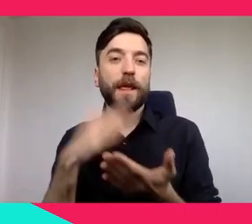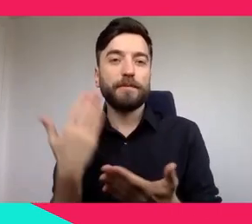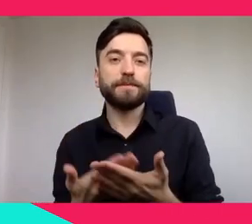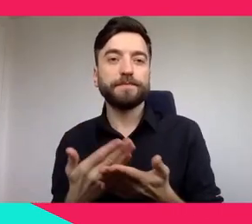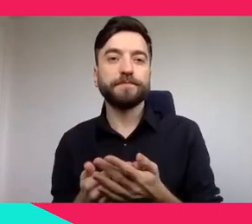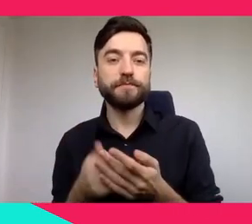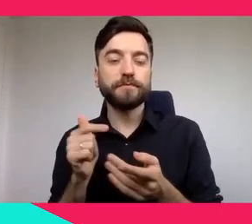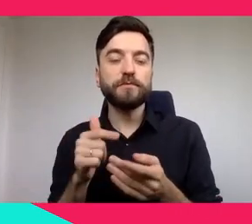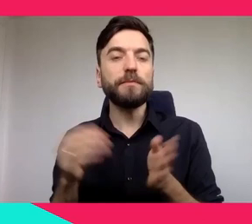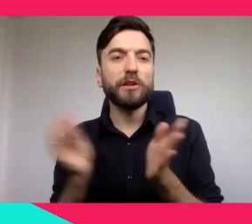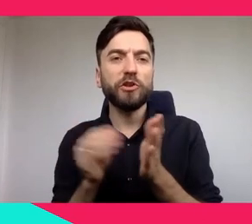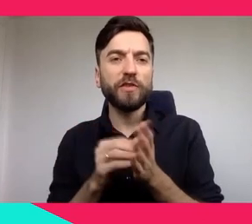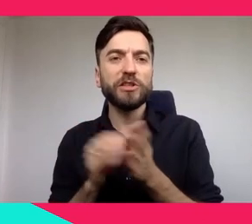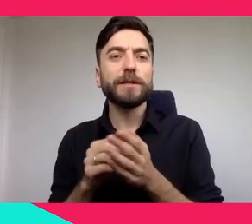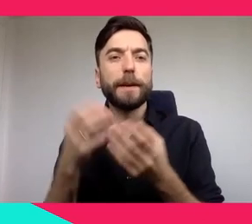those ideas.